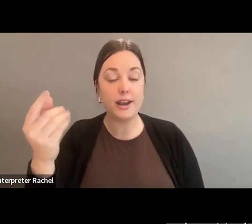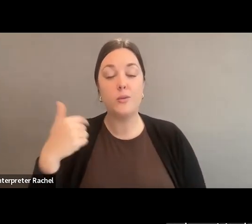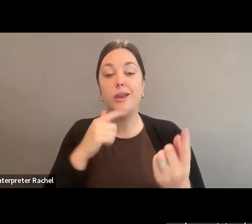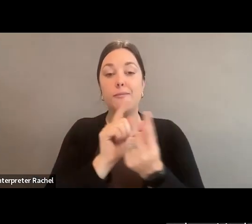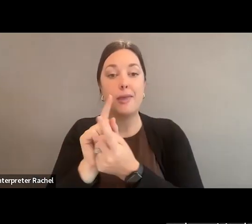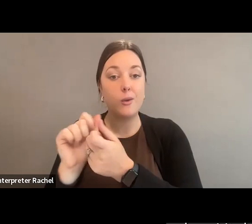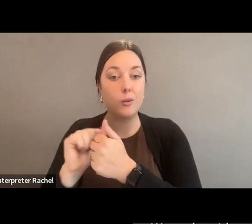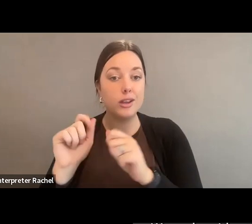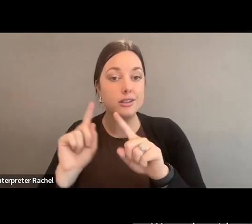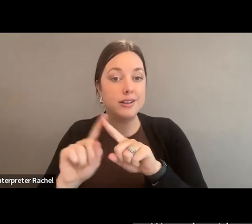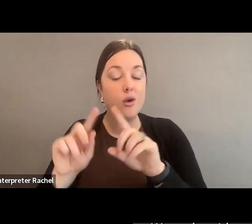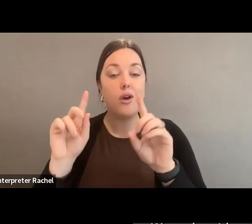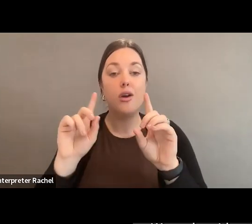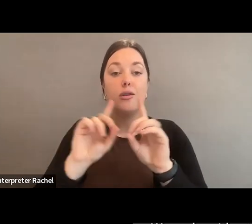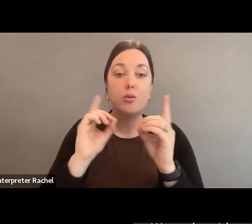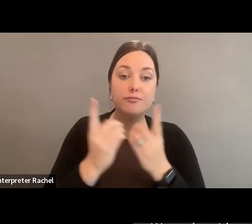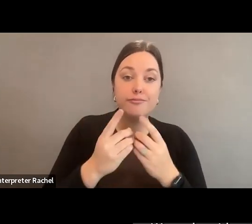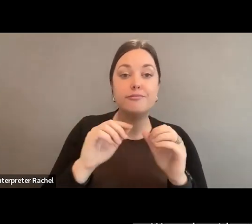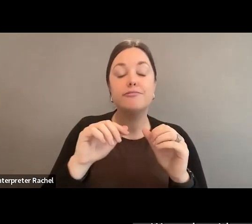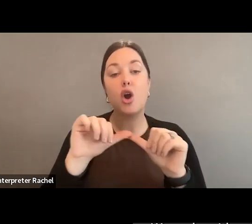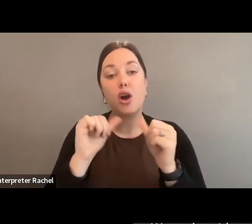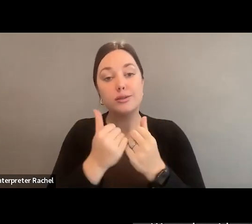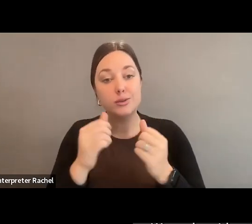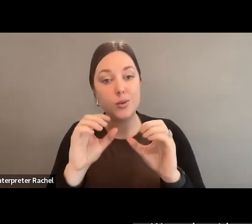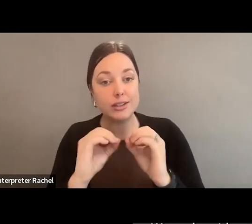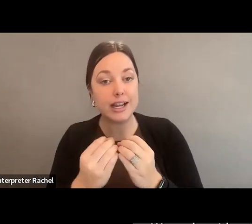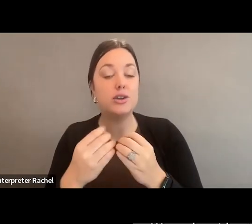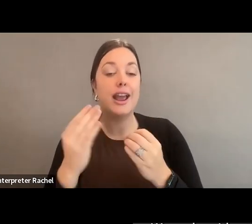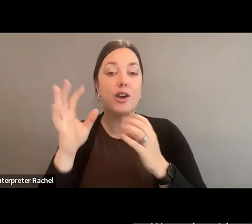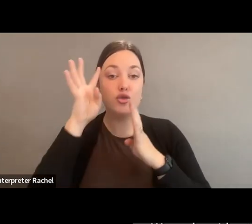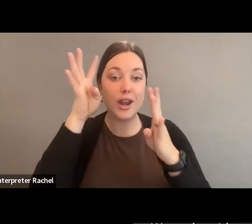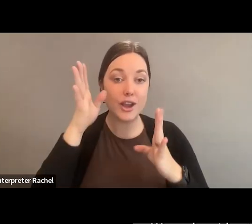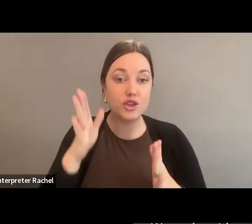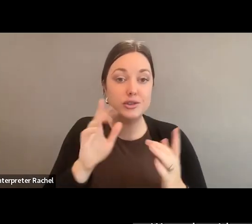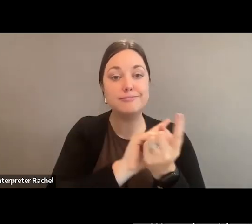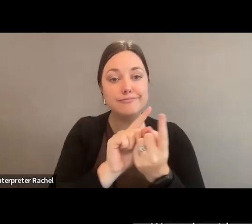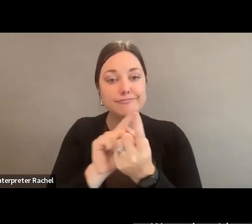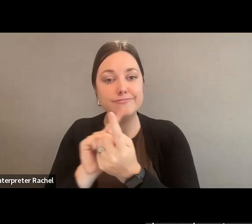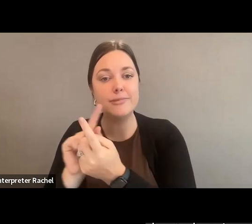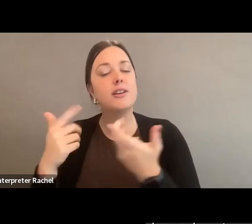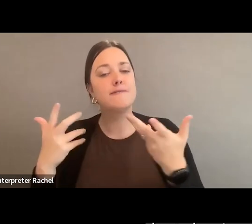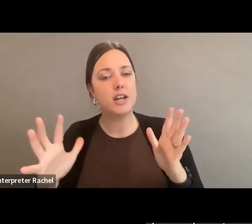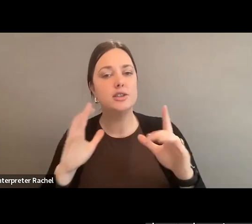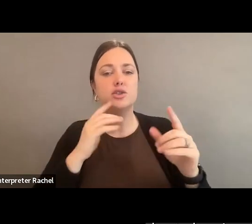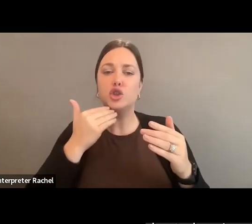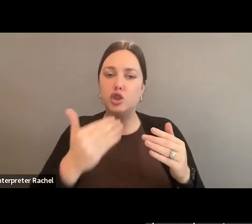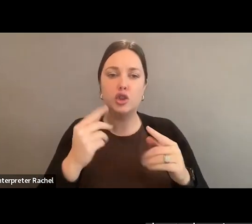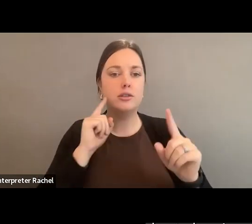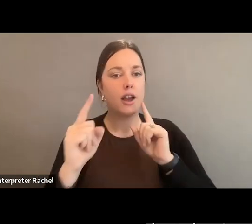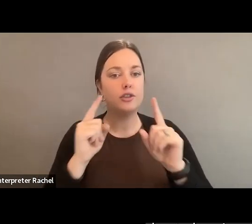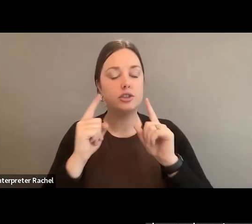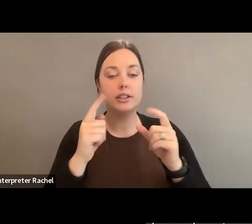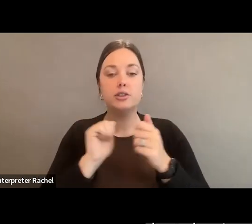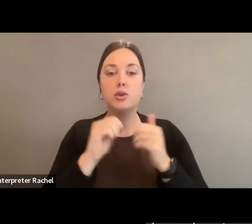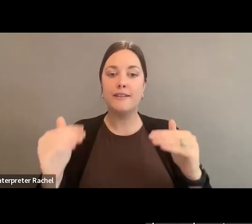organizations and museums. We spoke with artists and creators and had a lot of important conversations about advancing a sort of